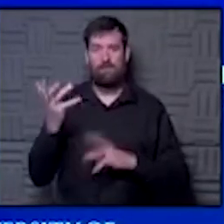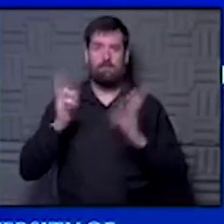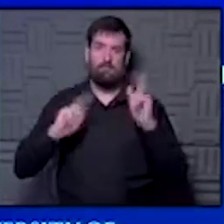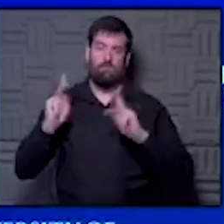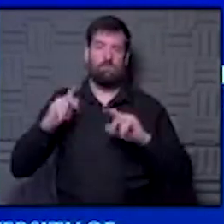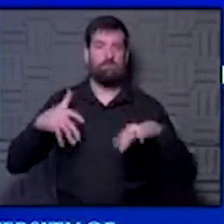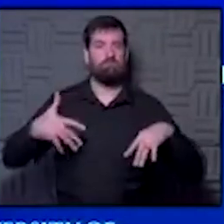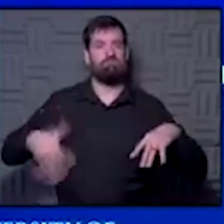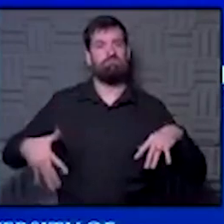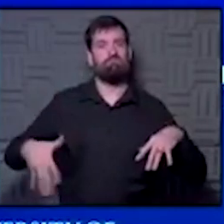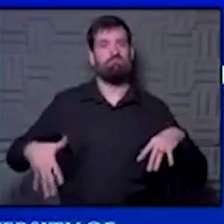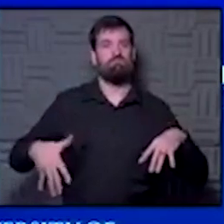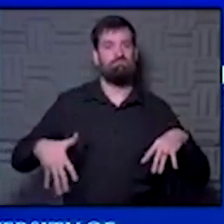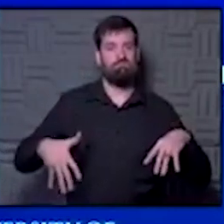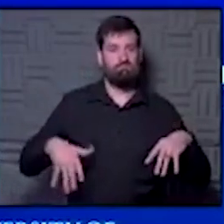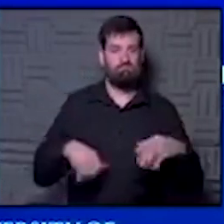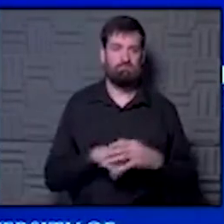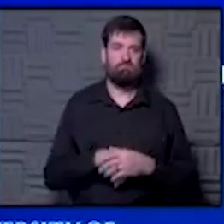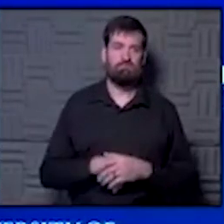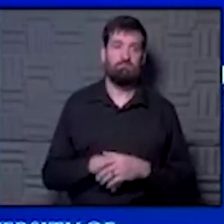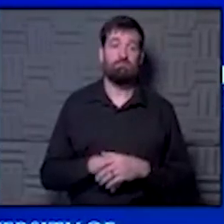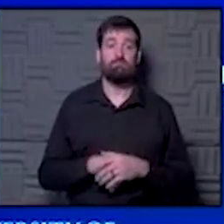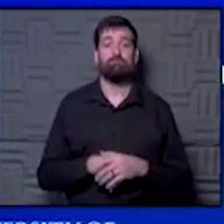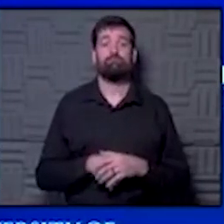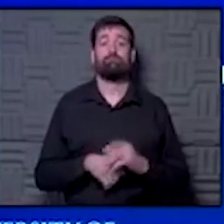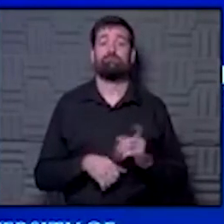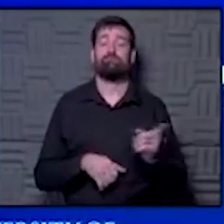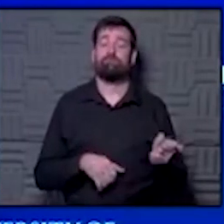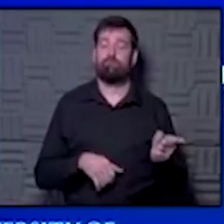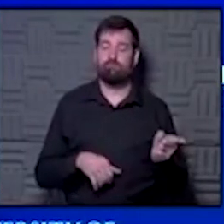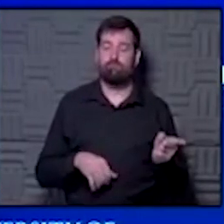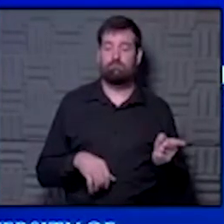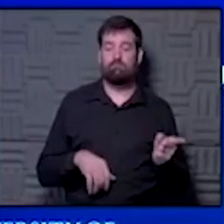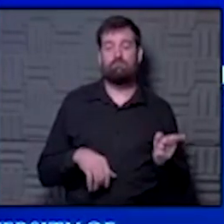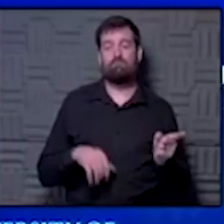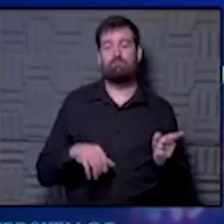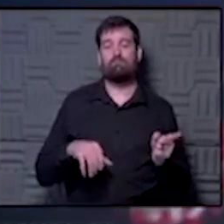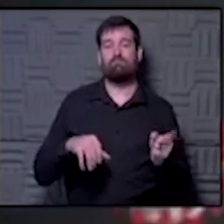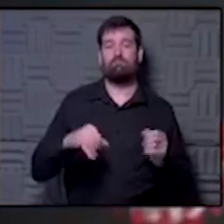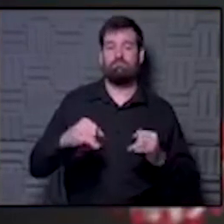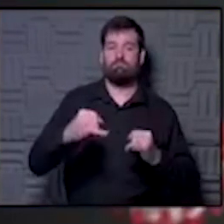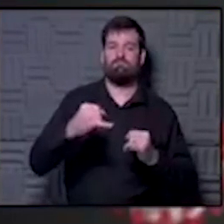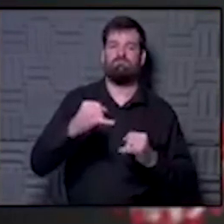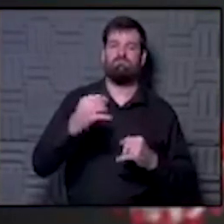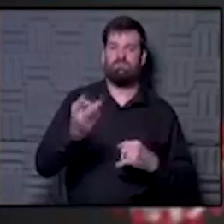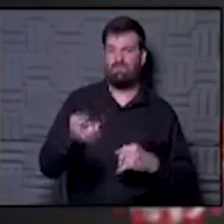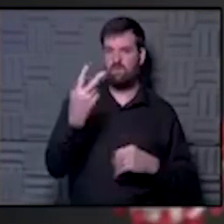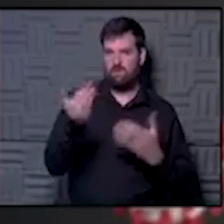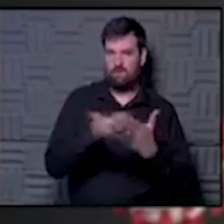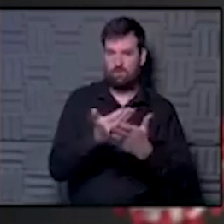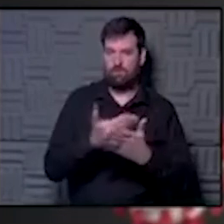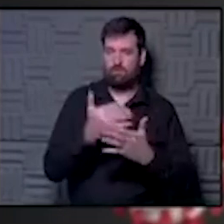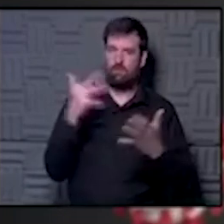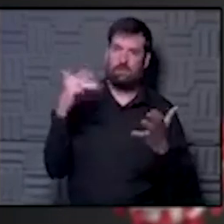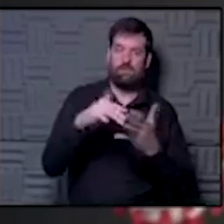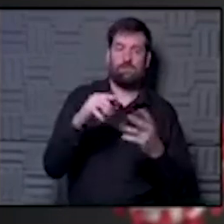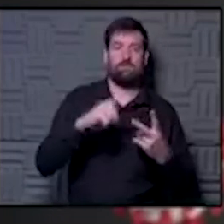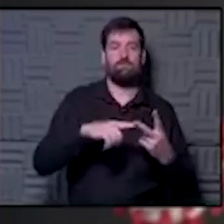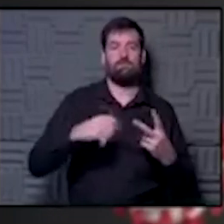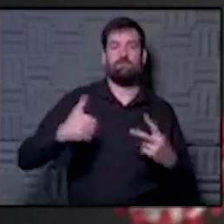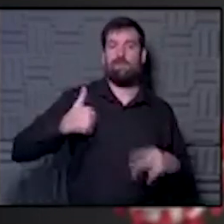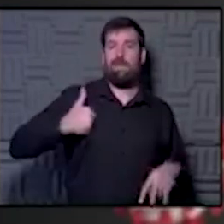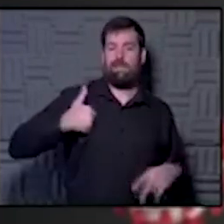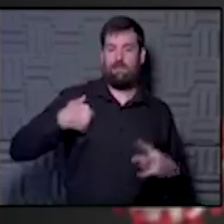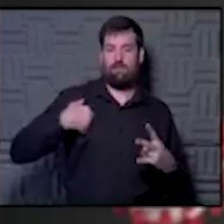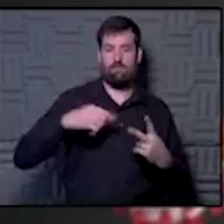over fear. So the last question that we have graphically is what do you think of two new studies, one Danish and one Canadian